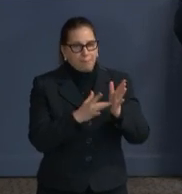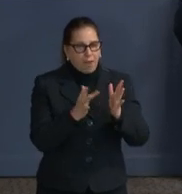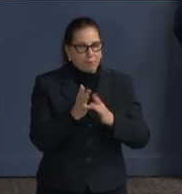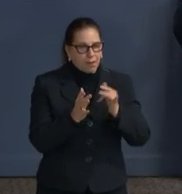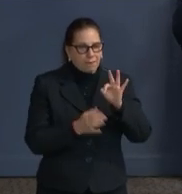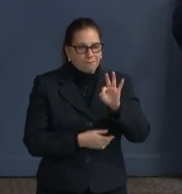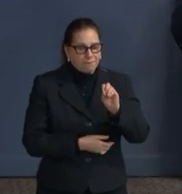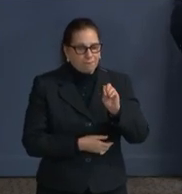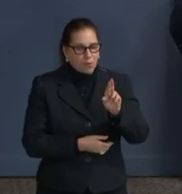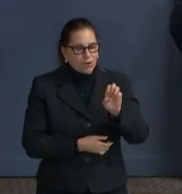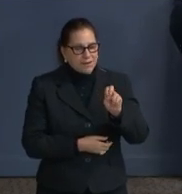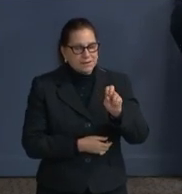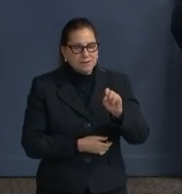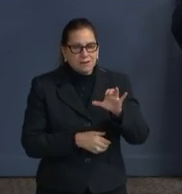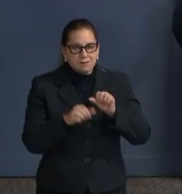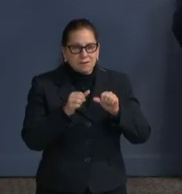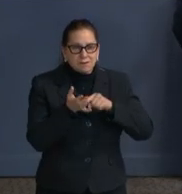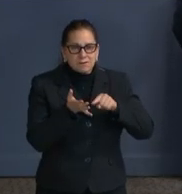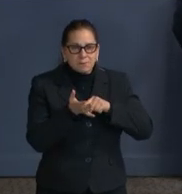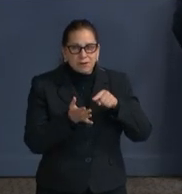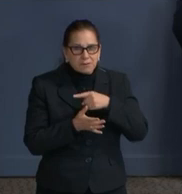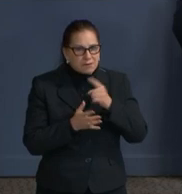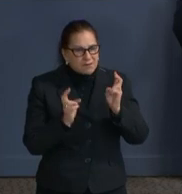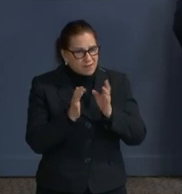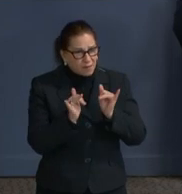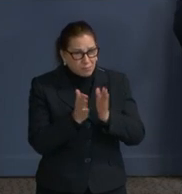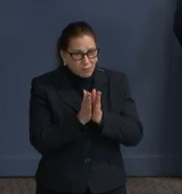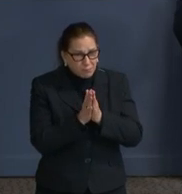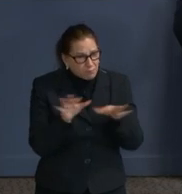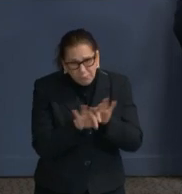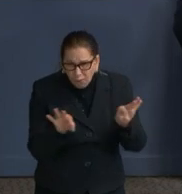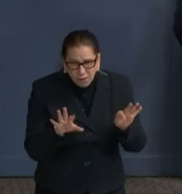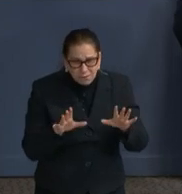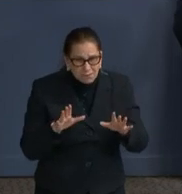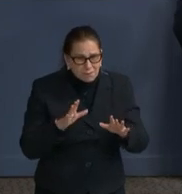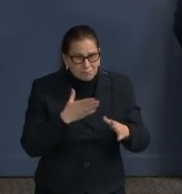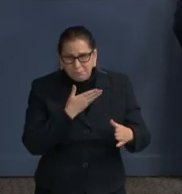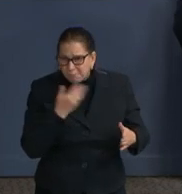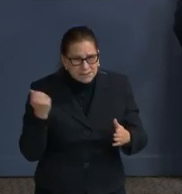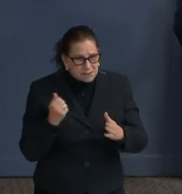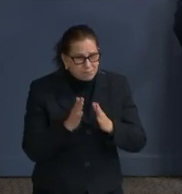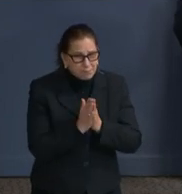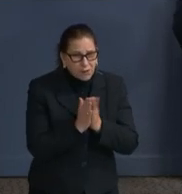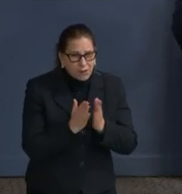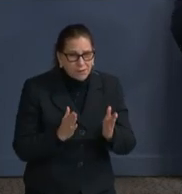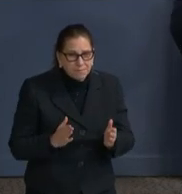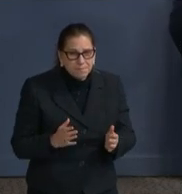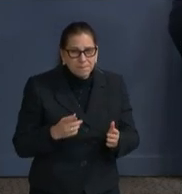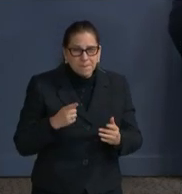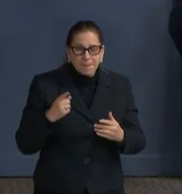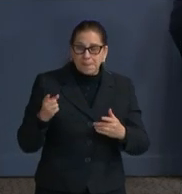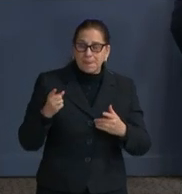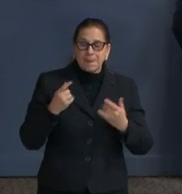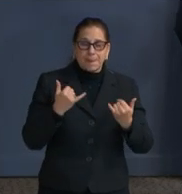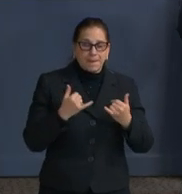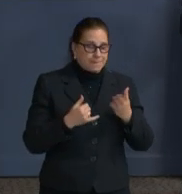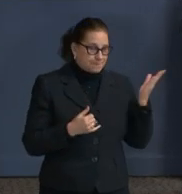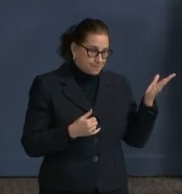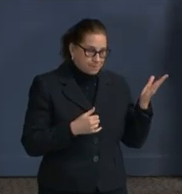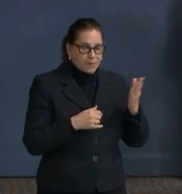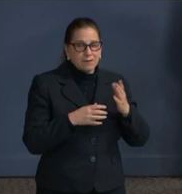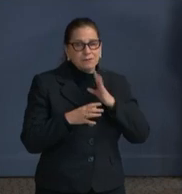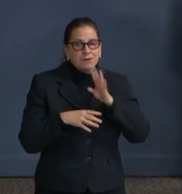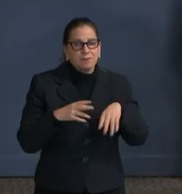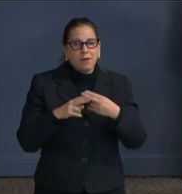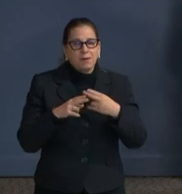hands. As it relates to gun violence prevention and the public health approach to violence prevention that the city is embarking